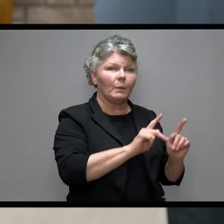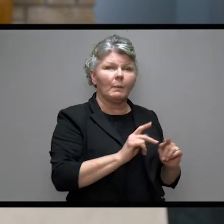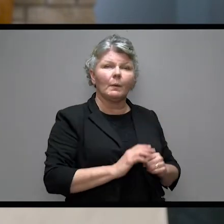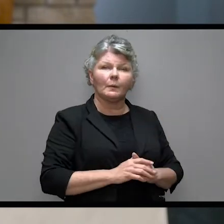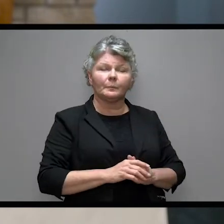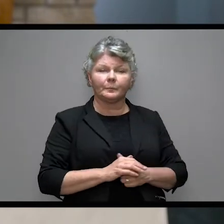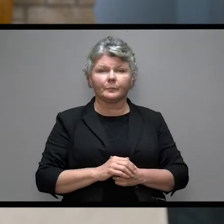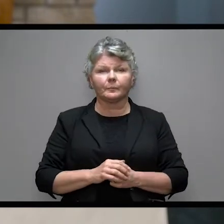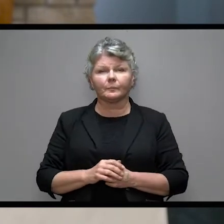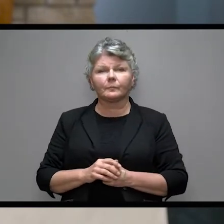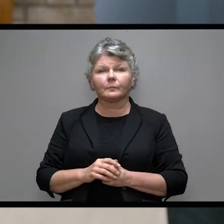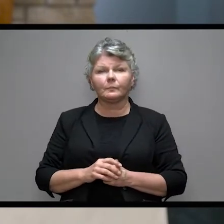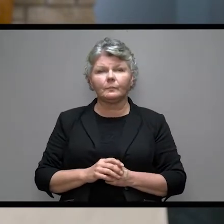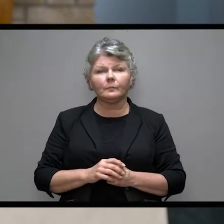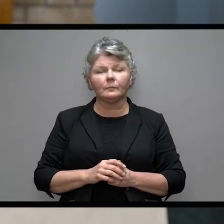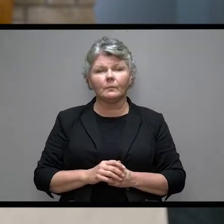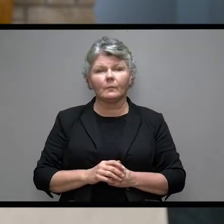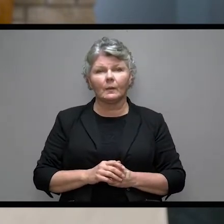others around.